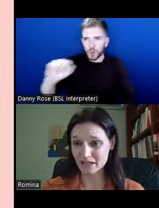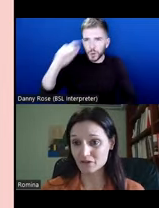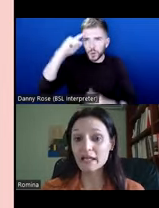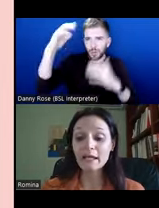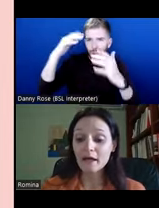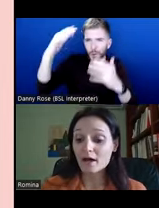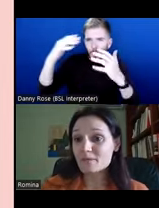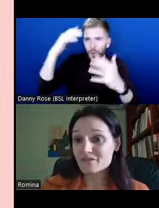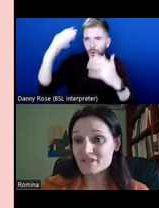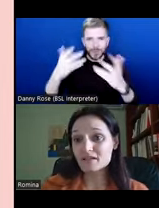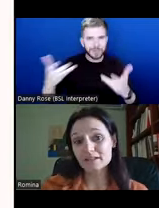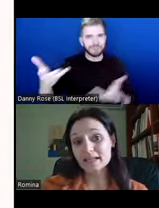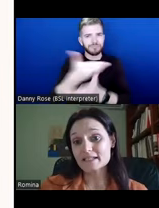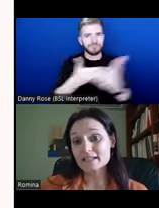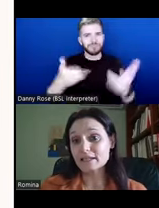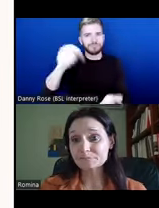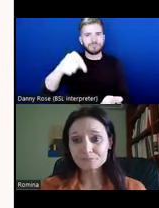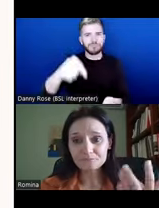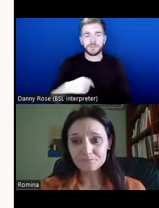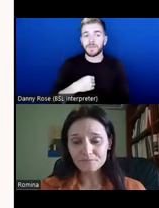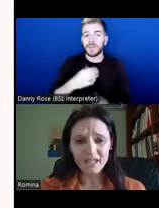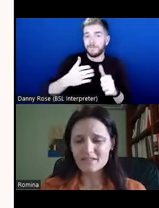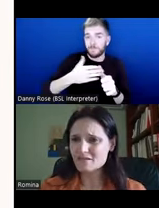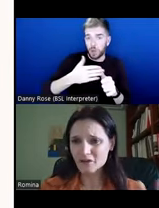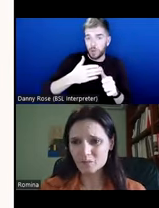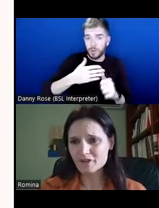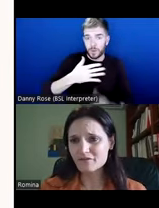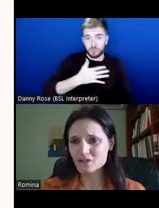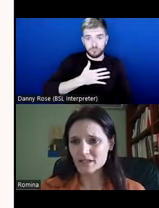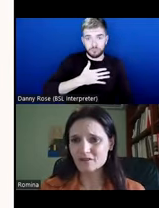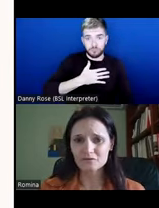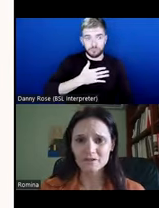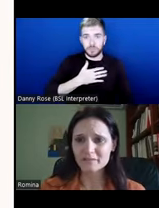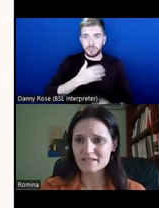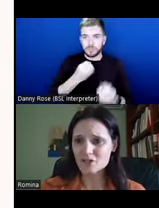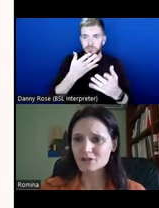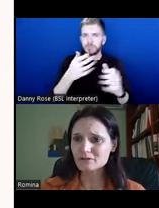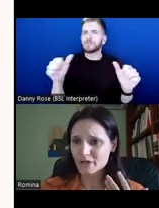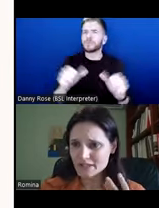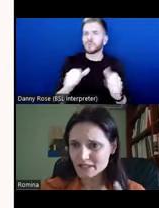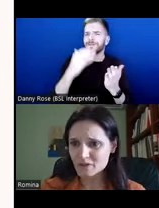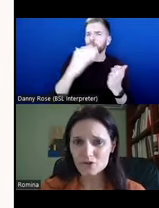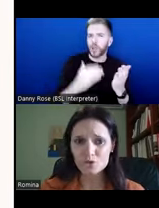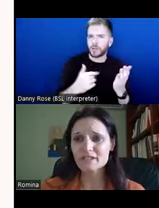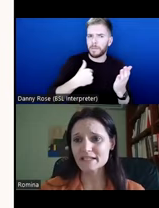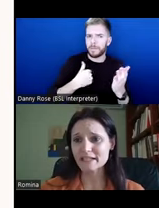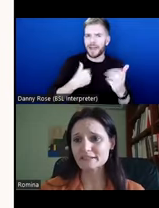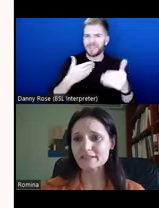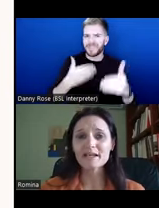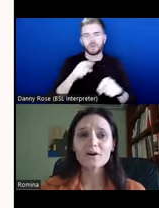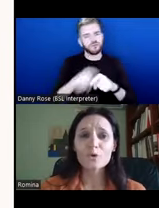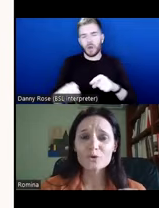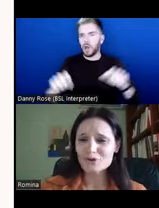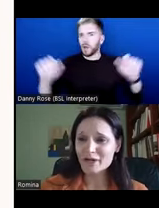questions together. The first thing I'd like to say, this is a very brief agenda of my session, I'll try to keep it as short as I